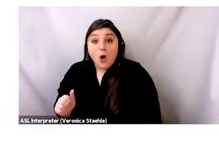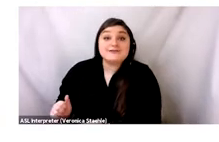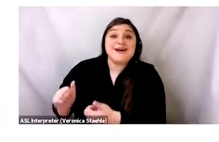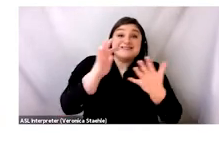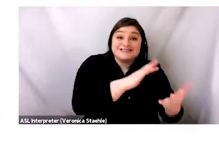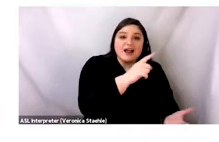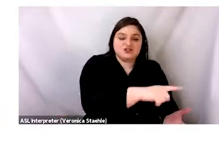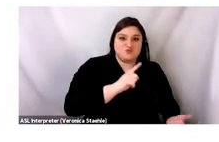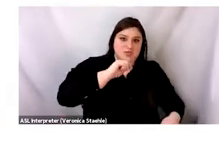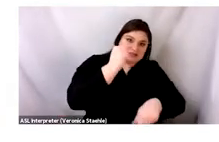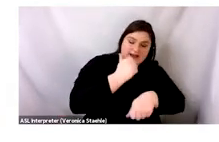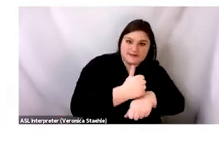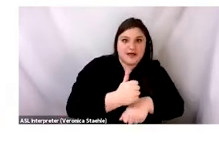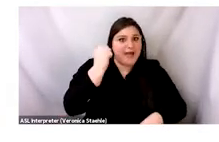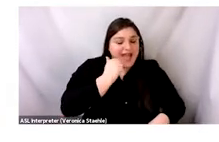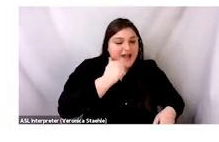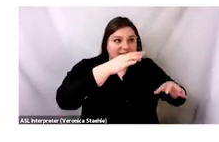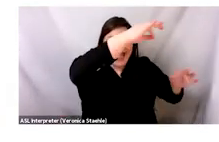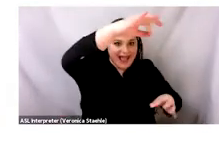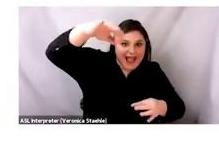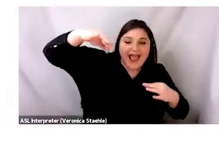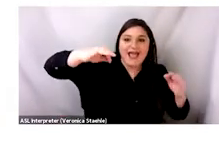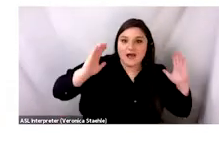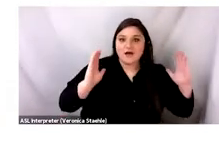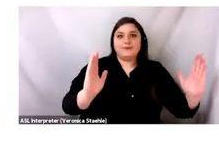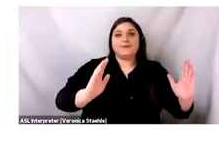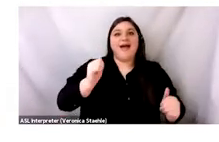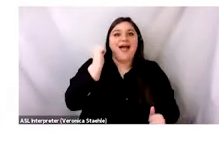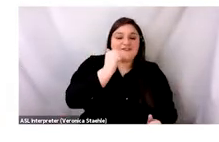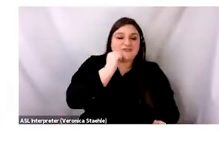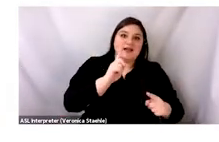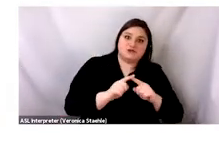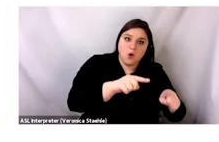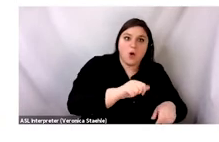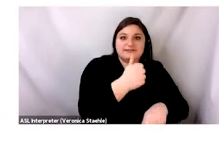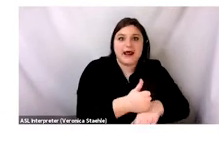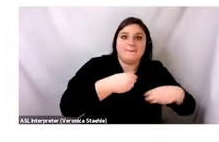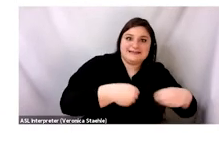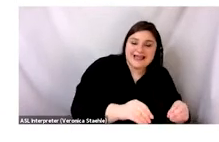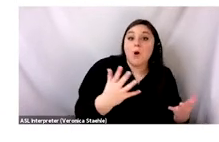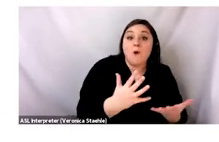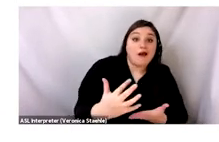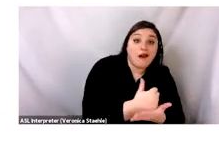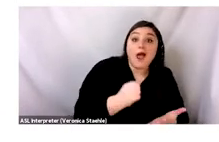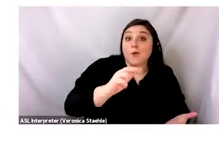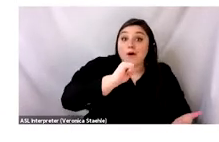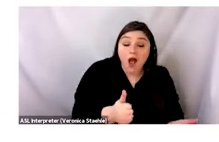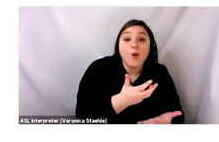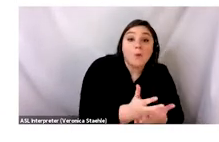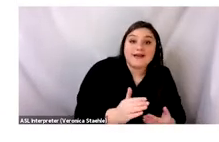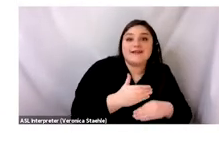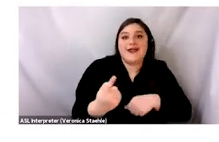day, and then disassemble every single evening. I have freedom of movement and can easily get a visa to visit and work in Ghana.